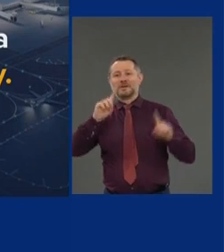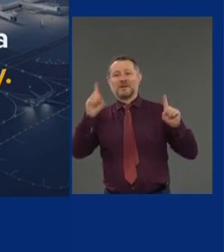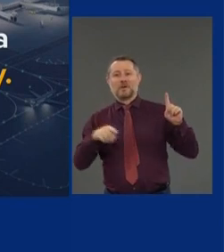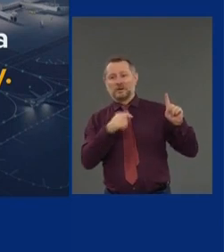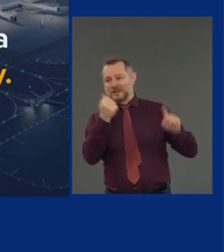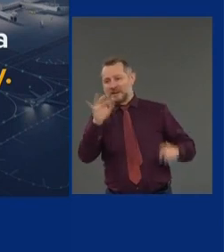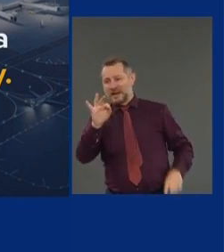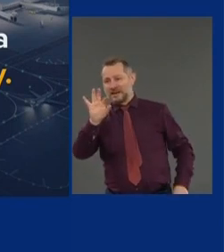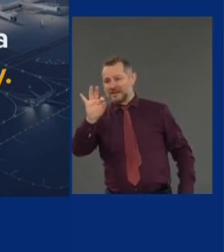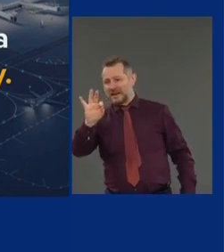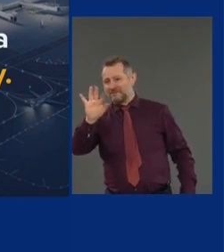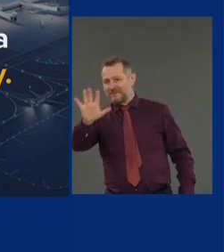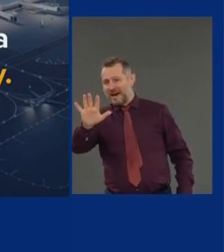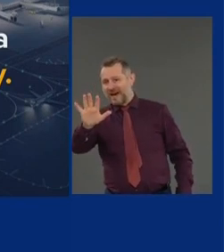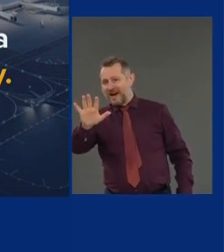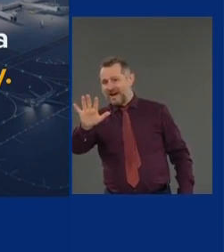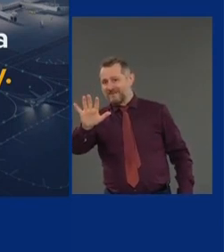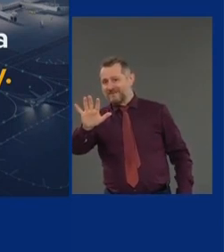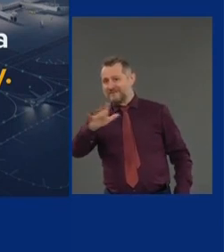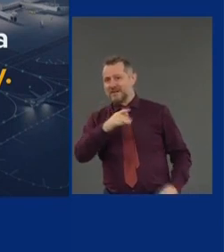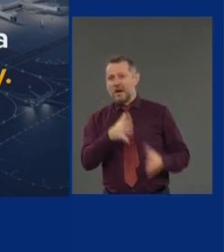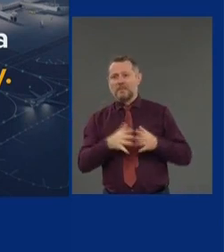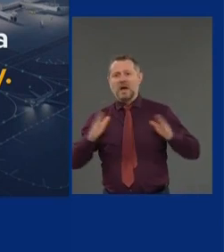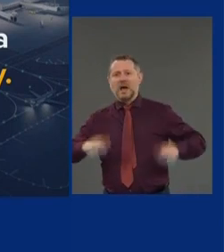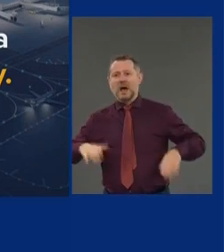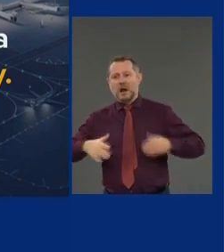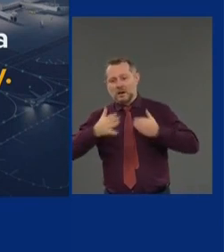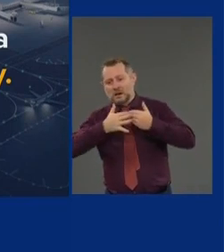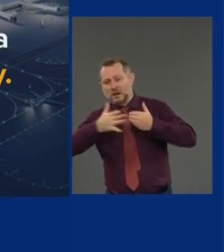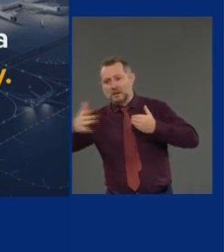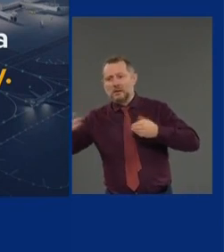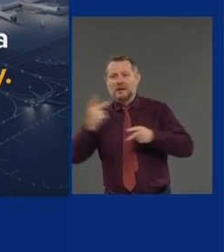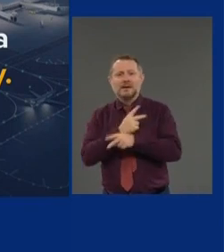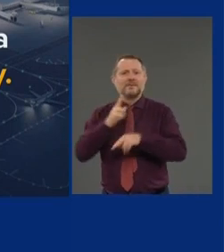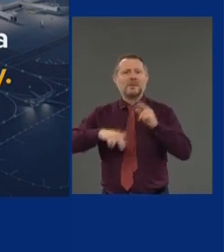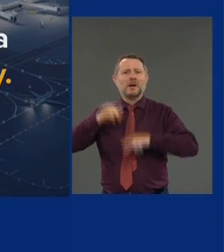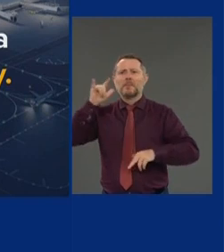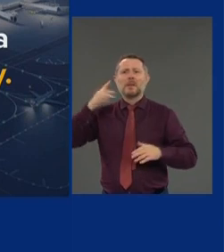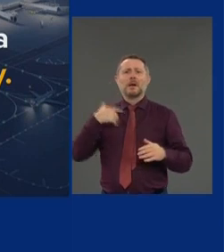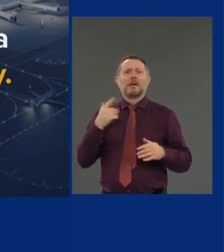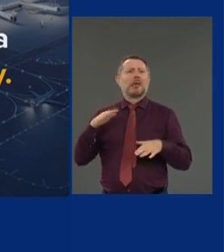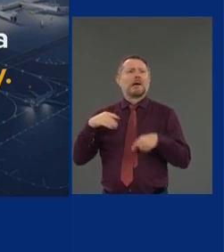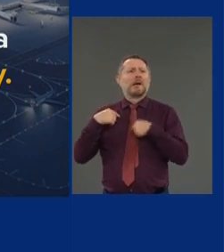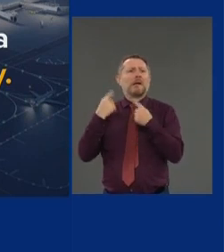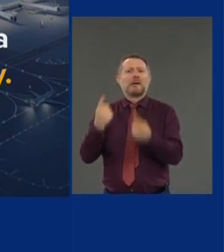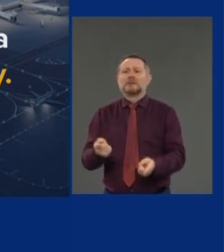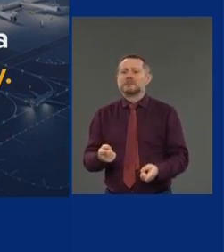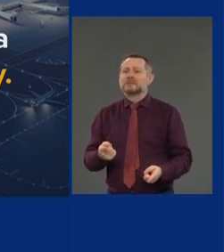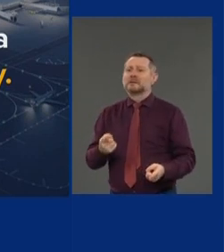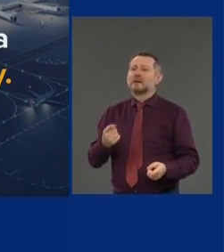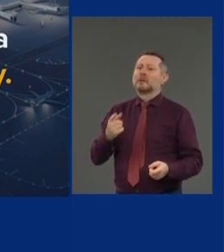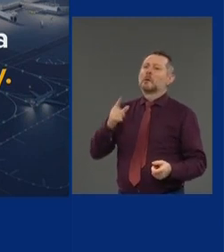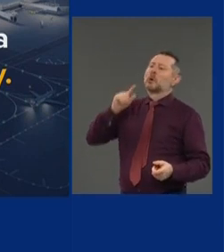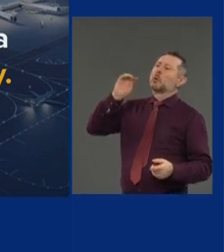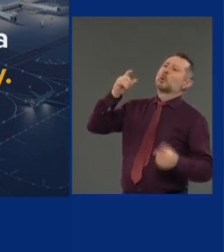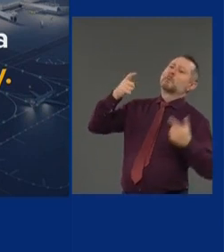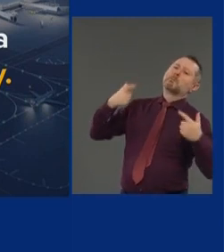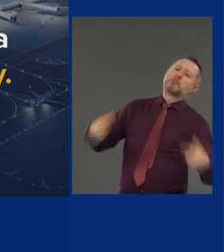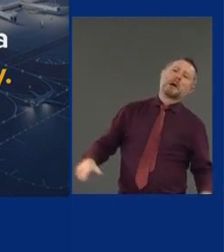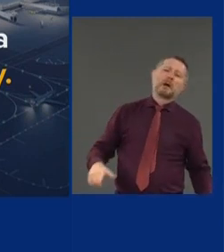This nation hasn't figured out how to build an airport. Why? It was too big, too complicated,